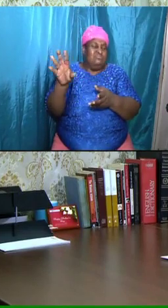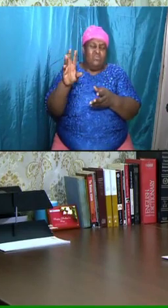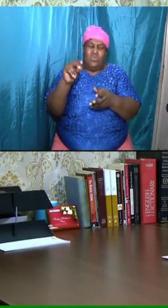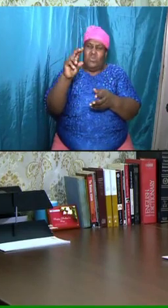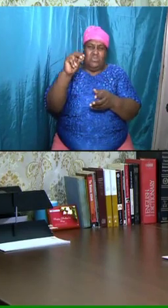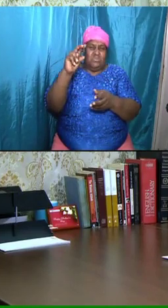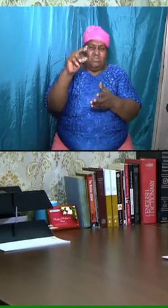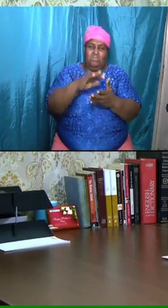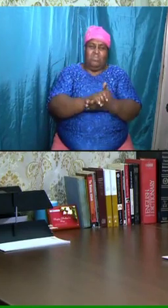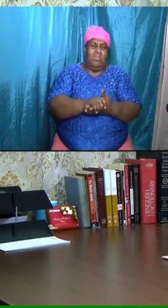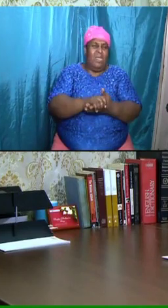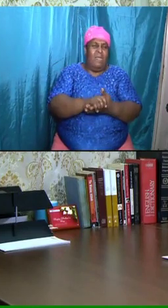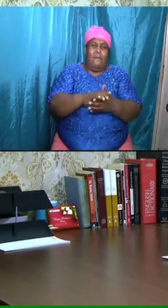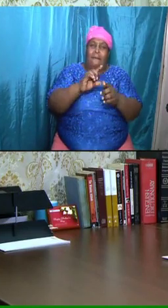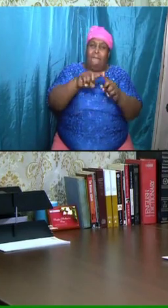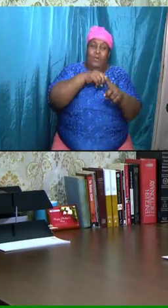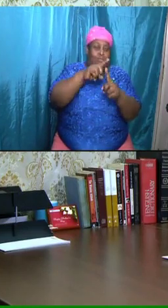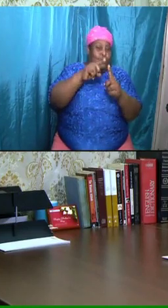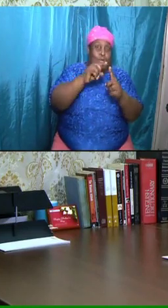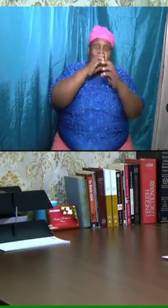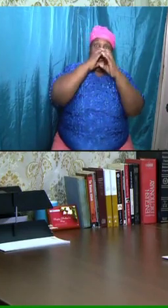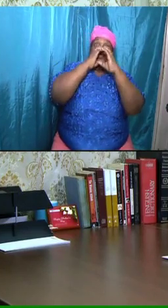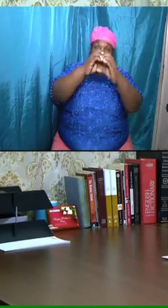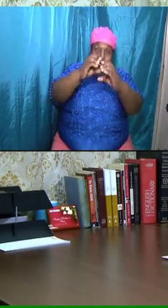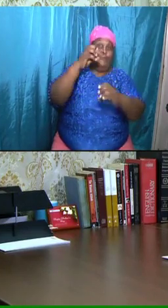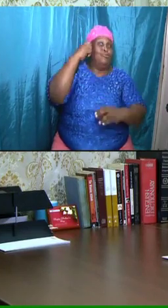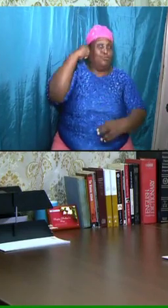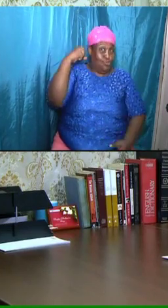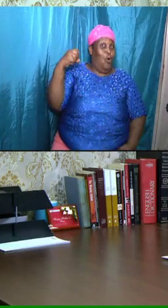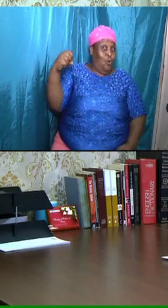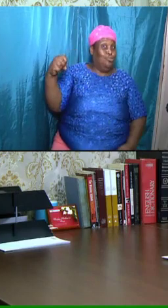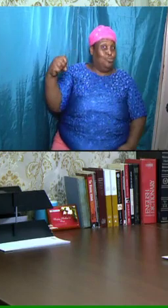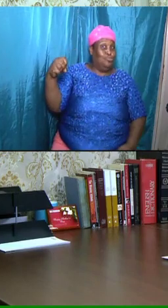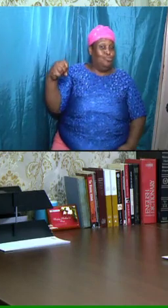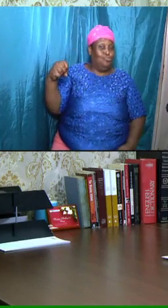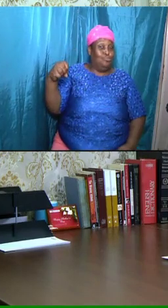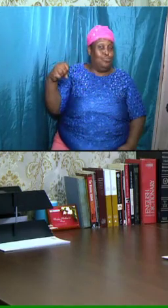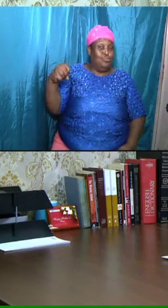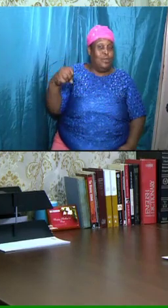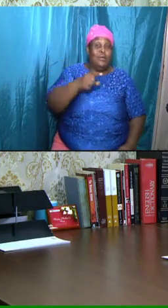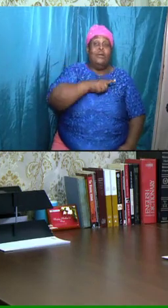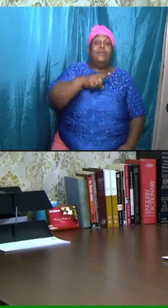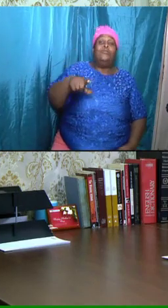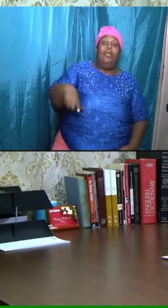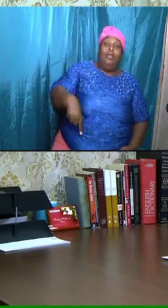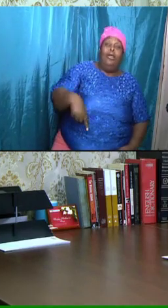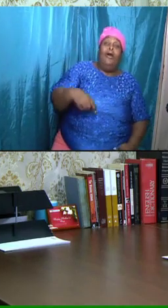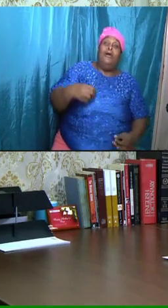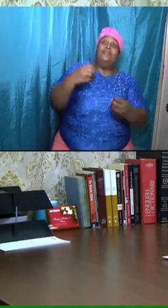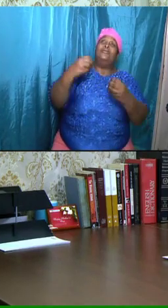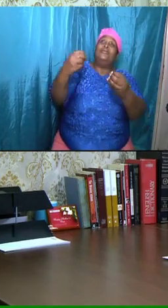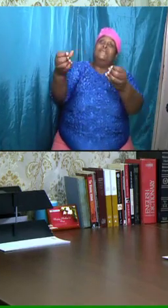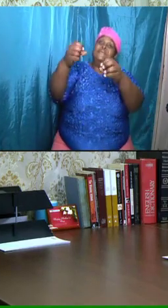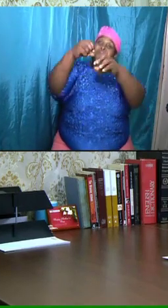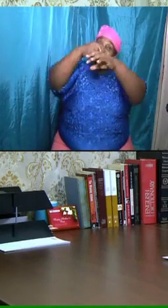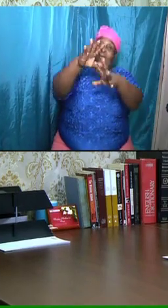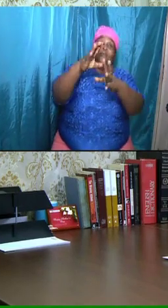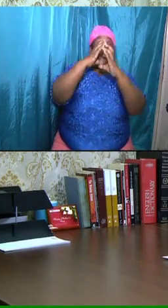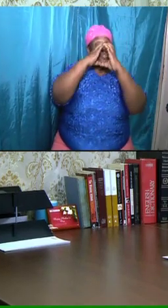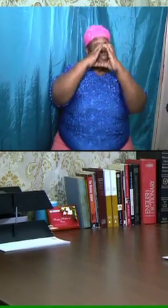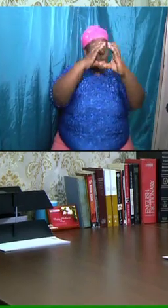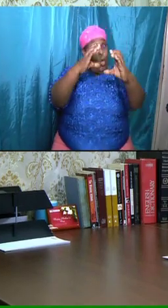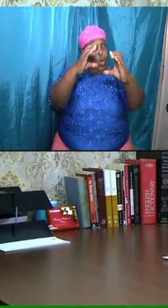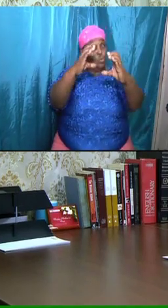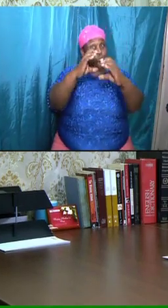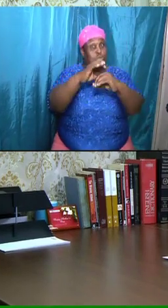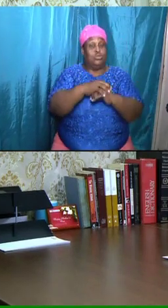But when the trumpet sounds, when God Almighty, the Lord Jesus gives that shout, there